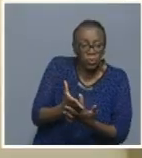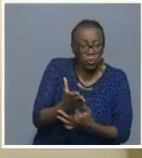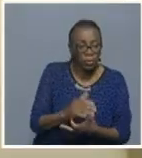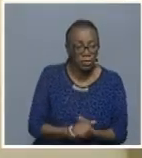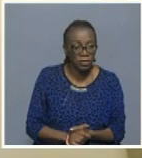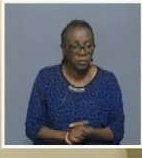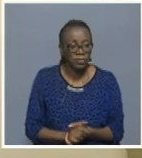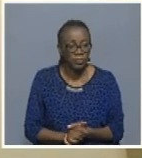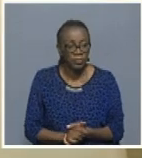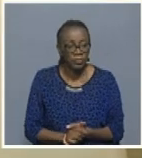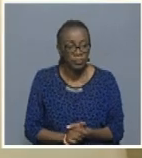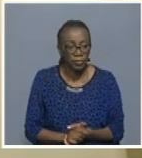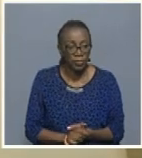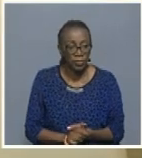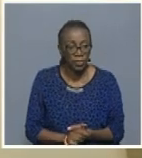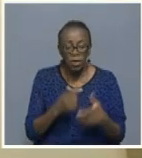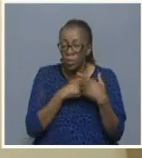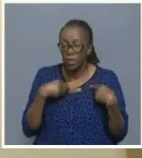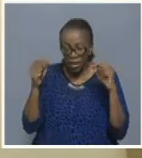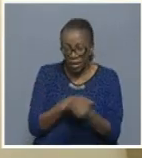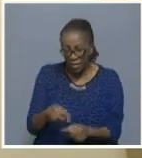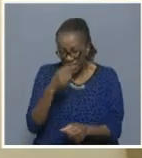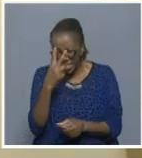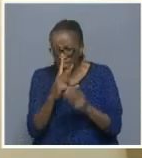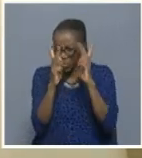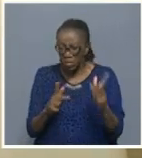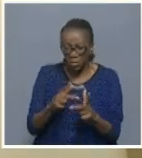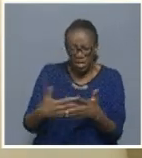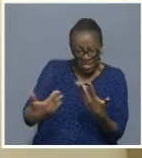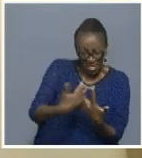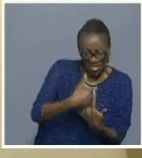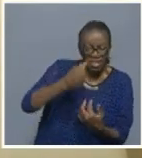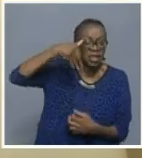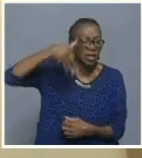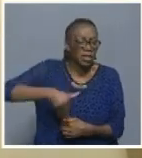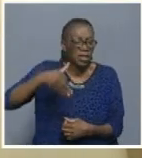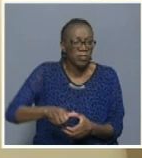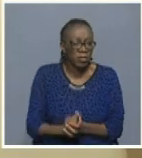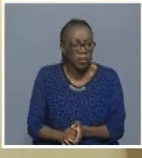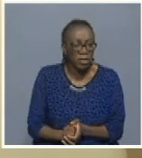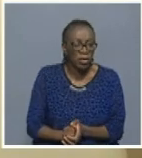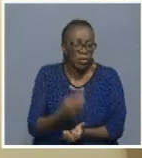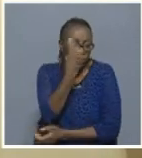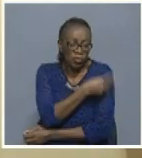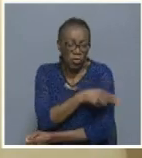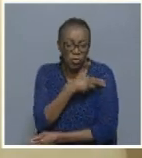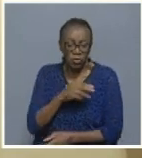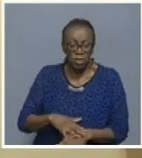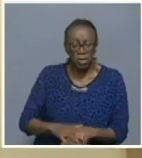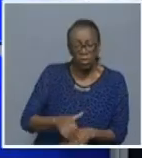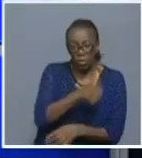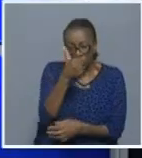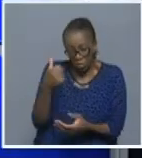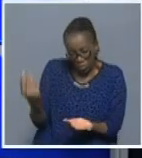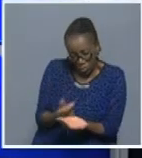basic medical treatment or to come and buy food. What are some of the